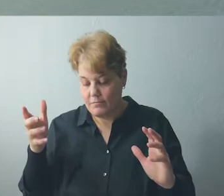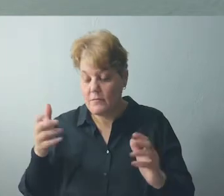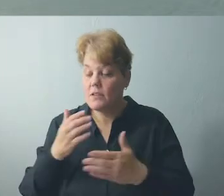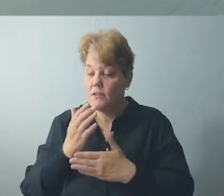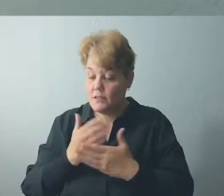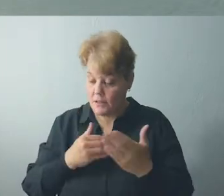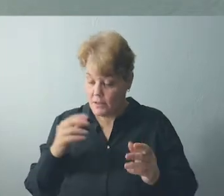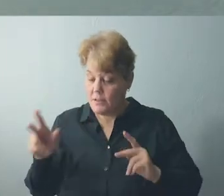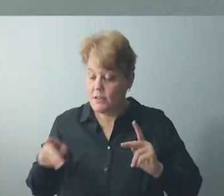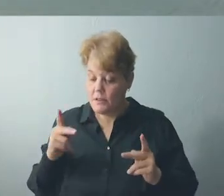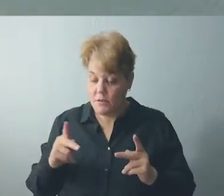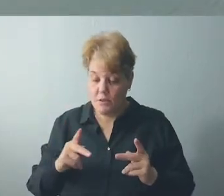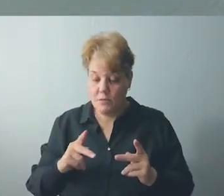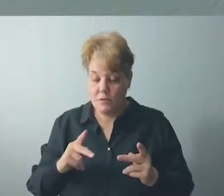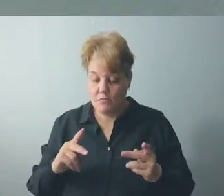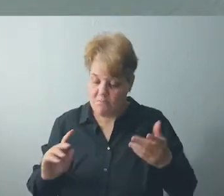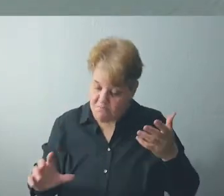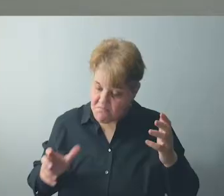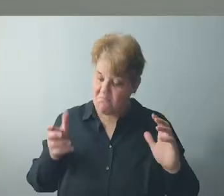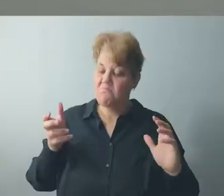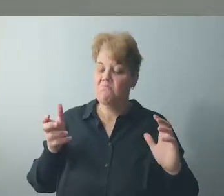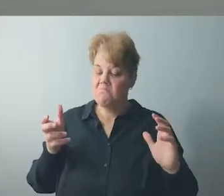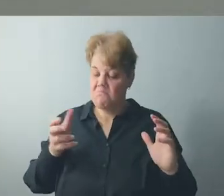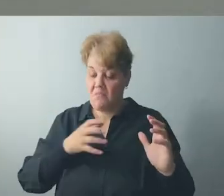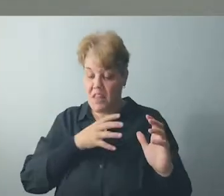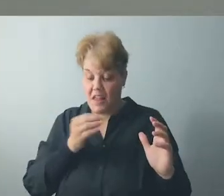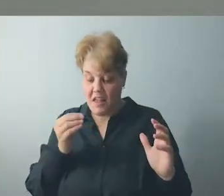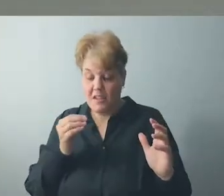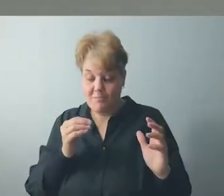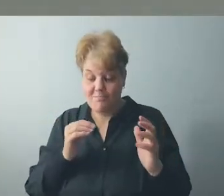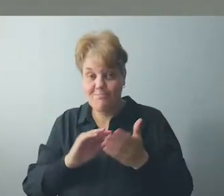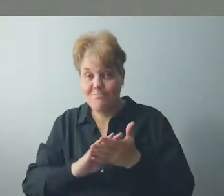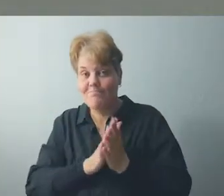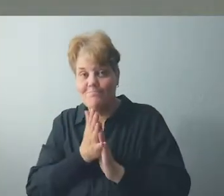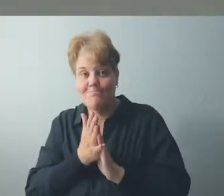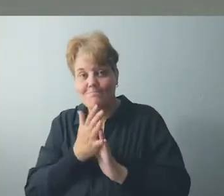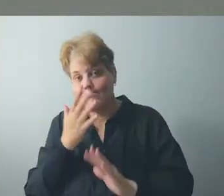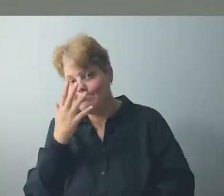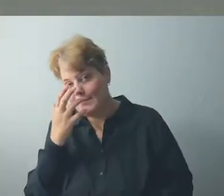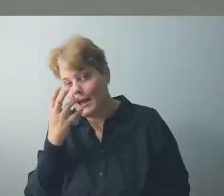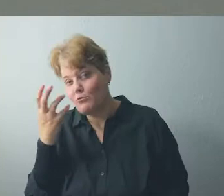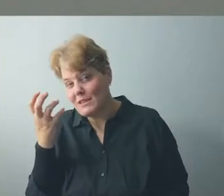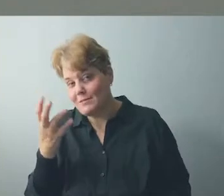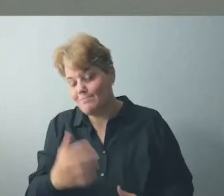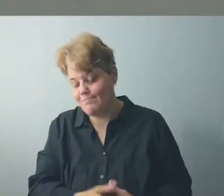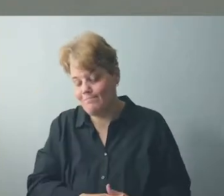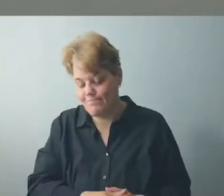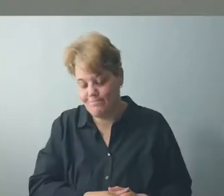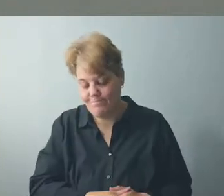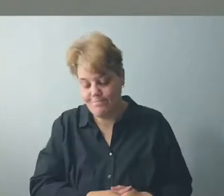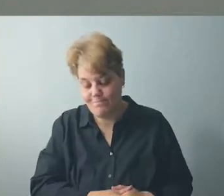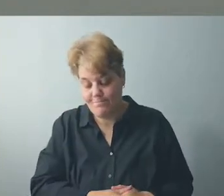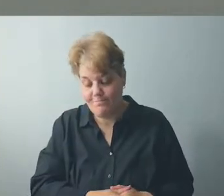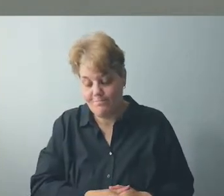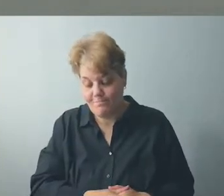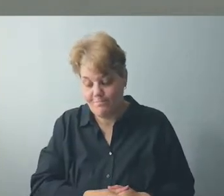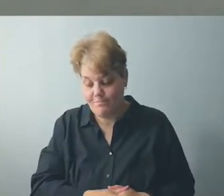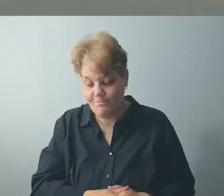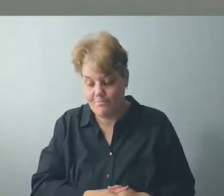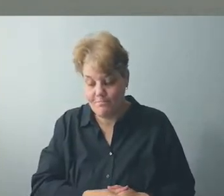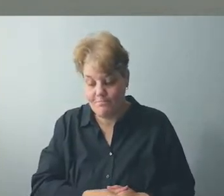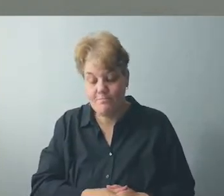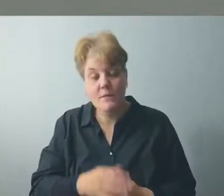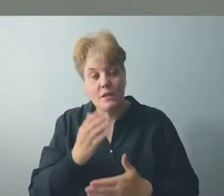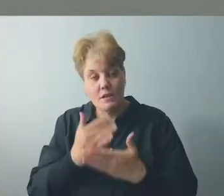we desire, we get disturbed. Some of us are even angry that this virus has come upon us, and that's an